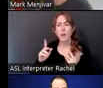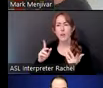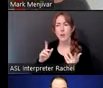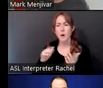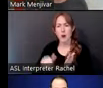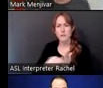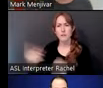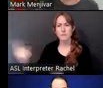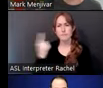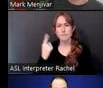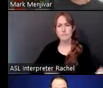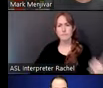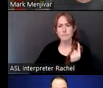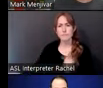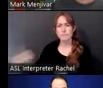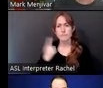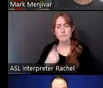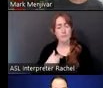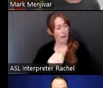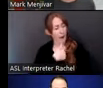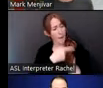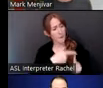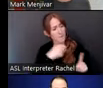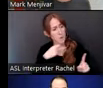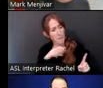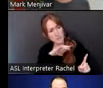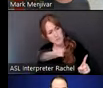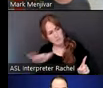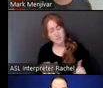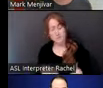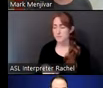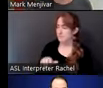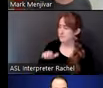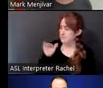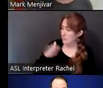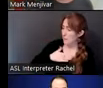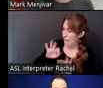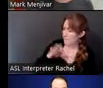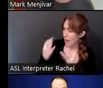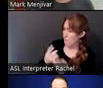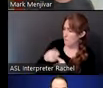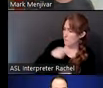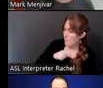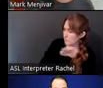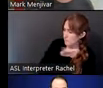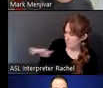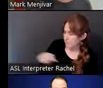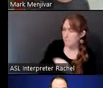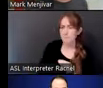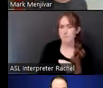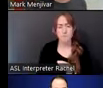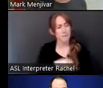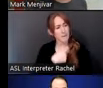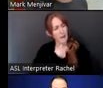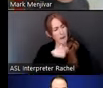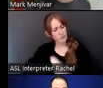from, my feel came from, right? And what they were doing is that they were sharing their own migration stories with me. And it was in